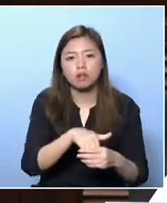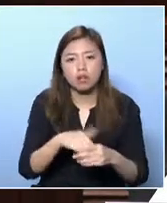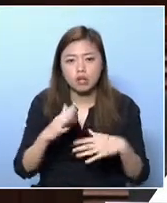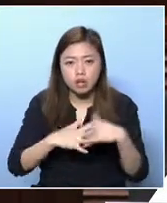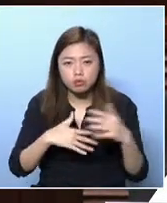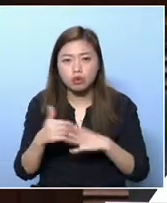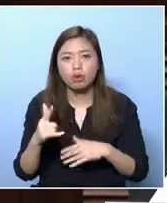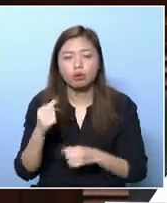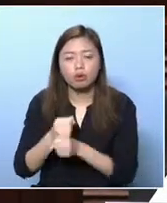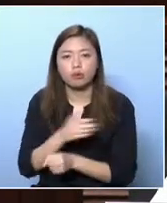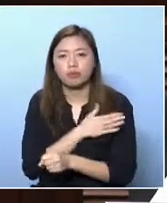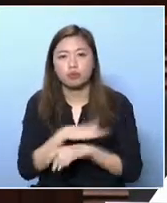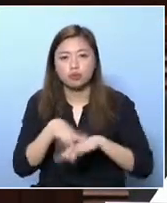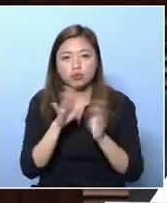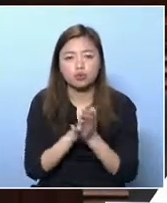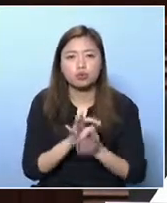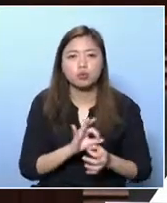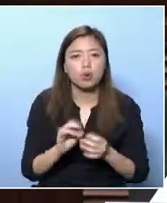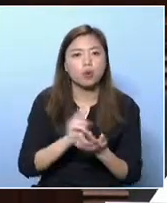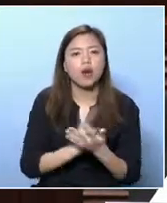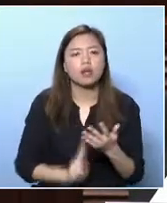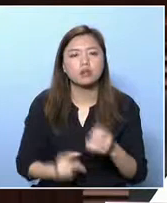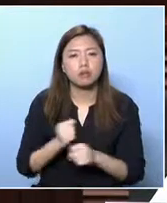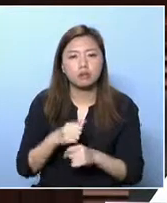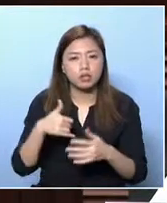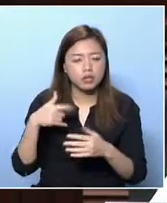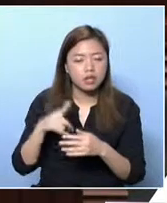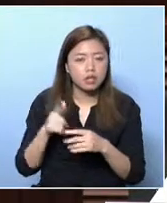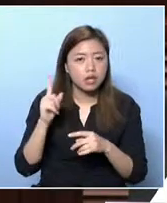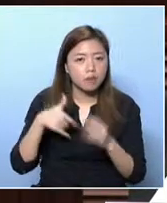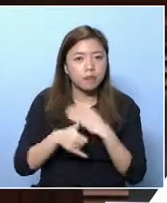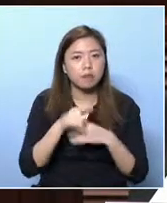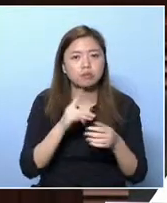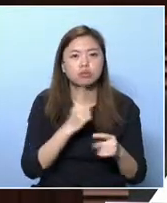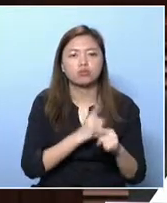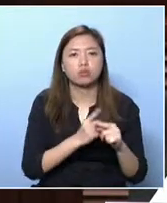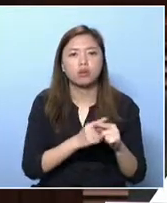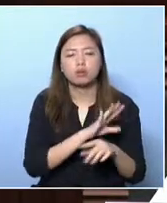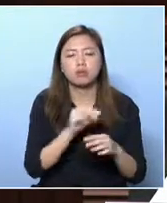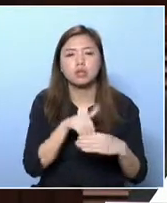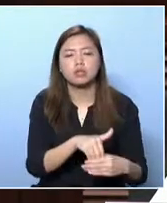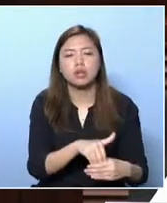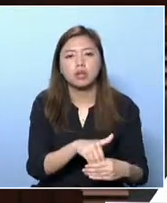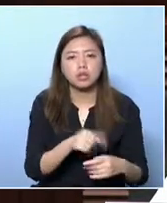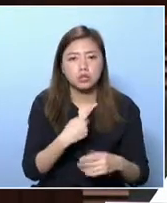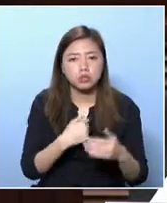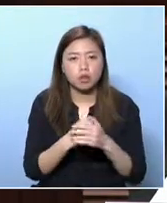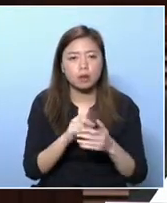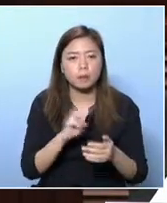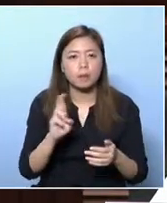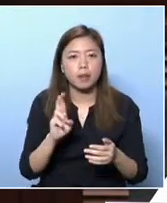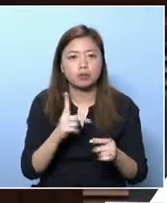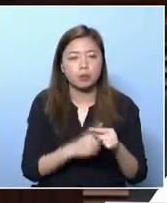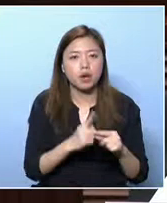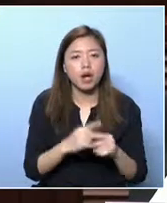MTRC, they have an apprentice system, but the website only provides information